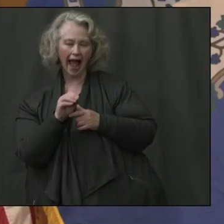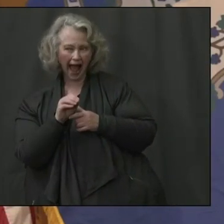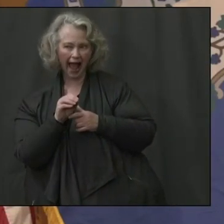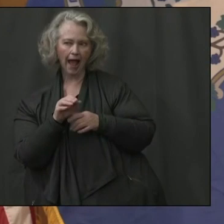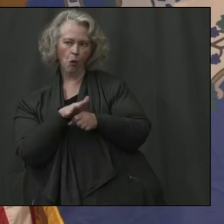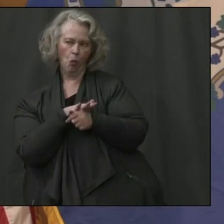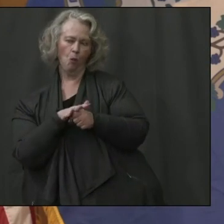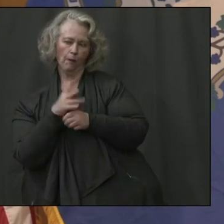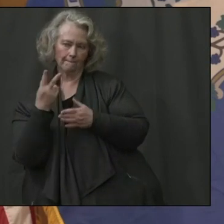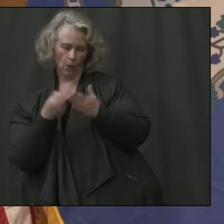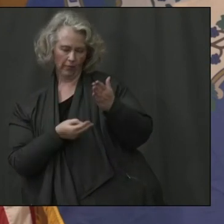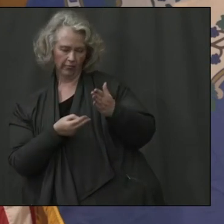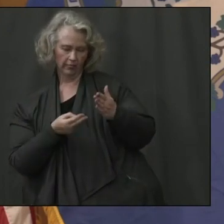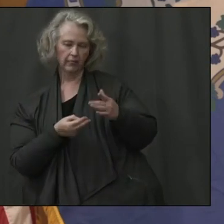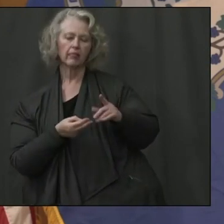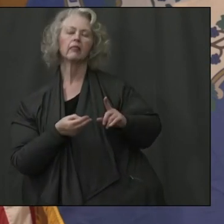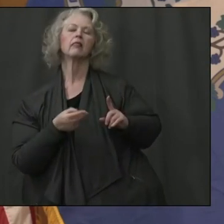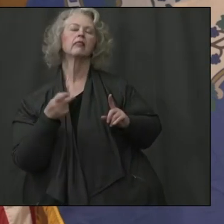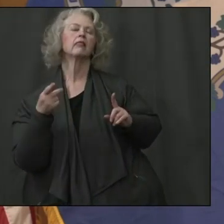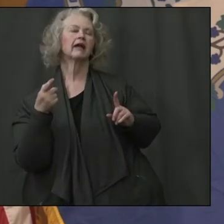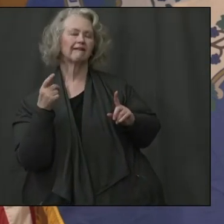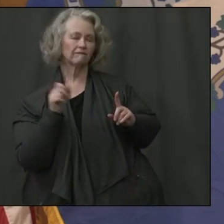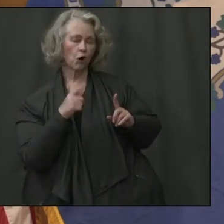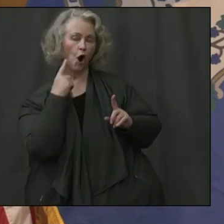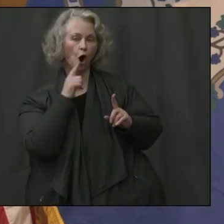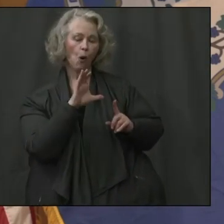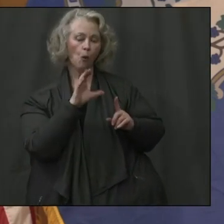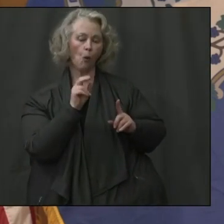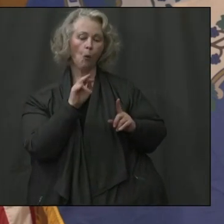expenses, you said. Direct COVID related expenses, yes.